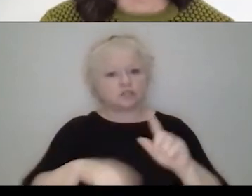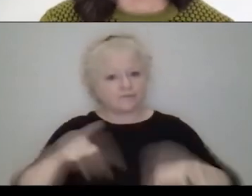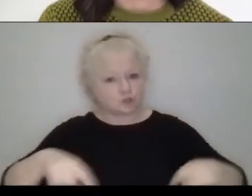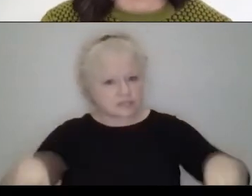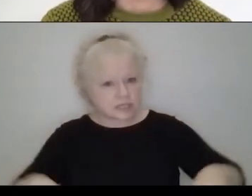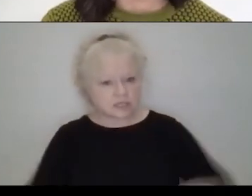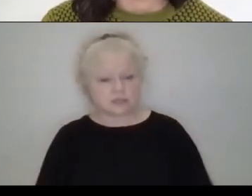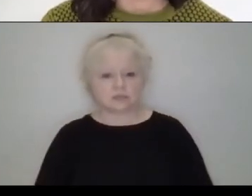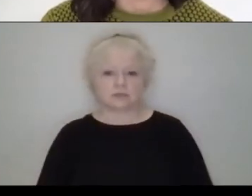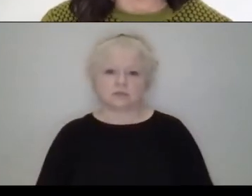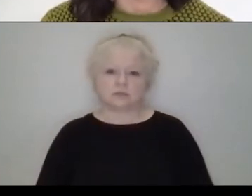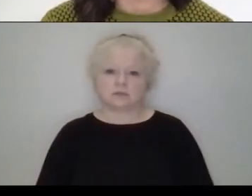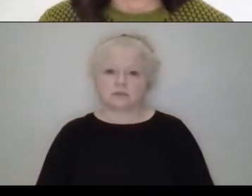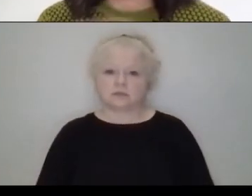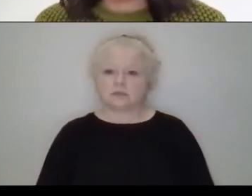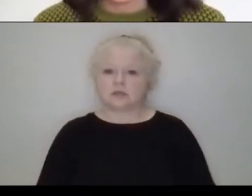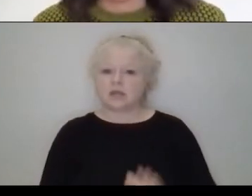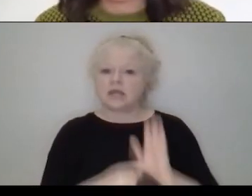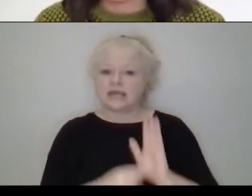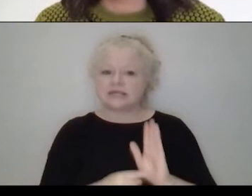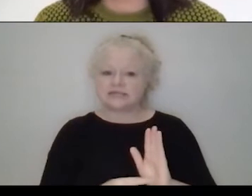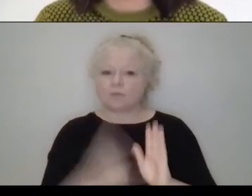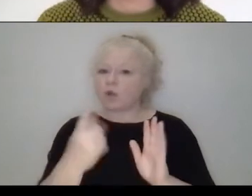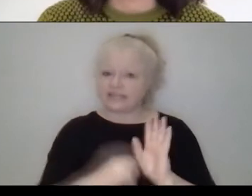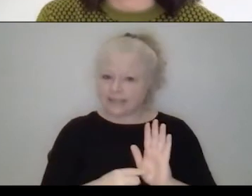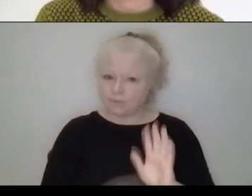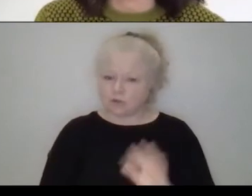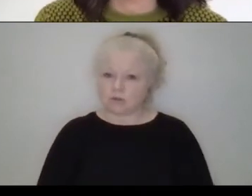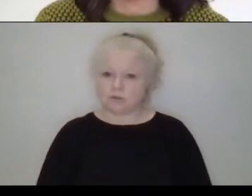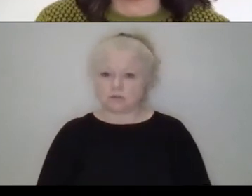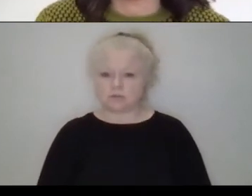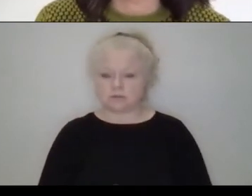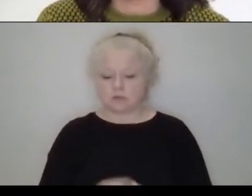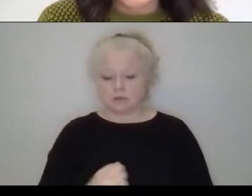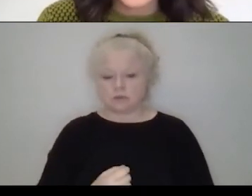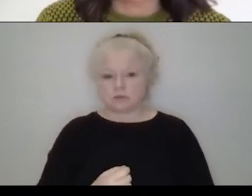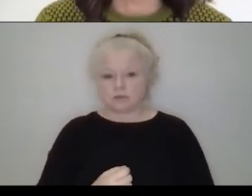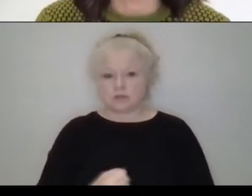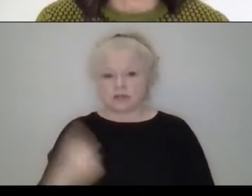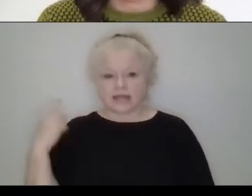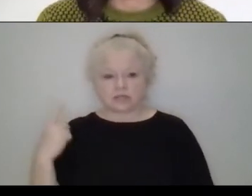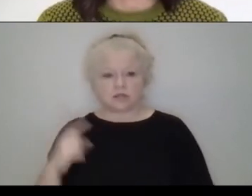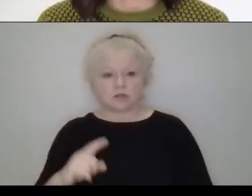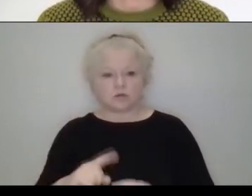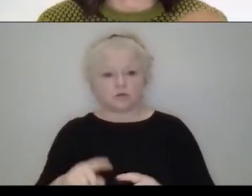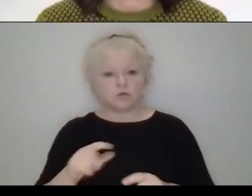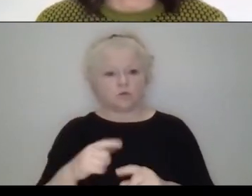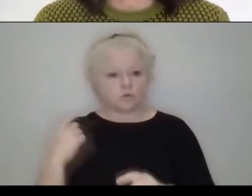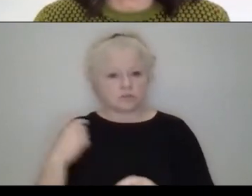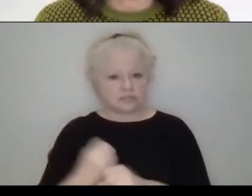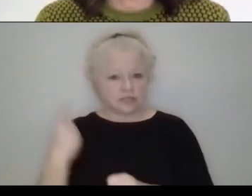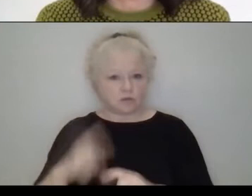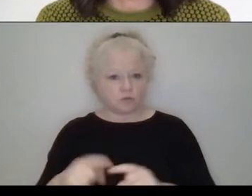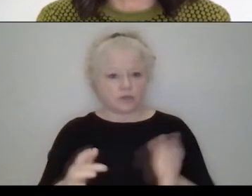And for example, in this area, just to give you an example, last year with the Tecnologico Monterrey, which is a very